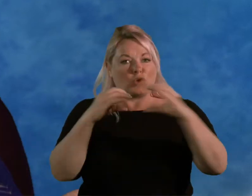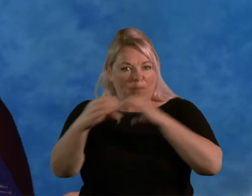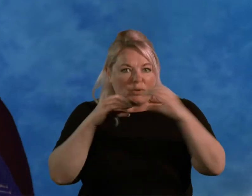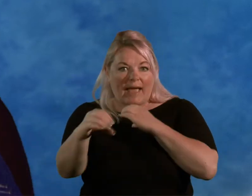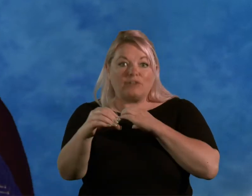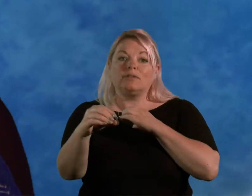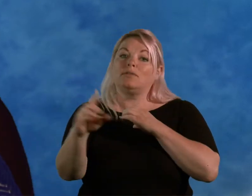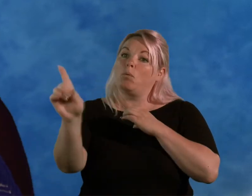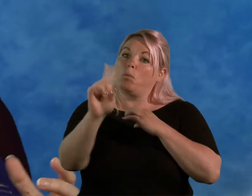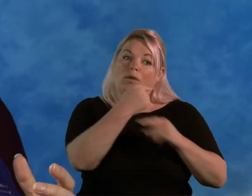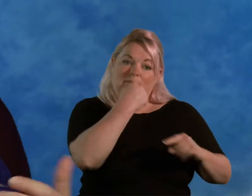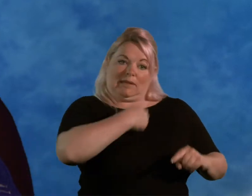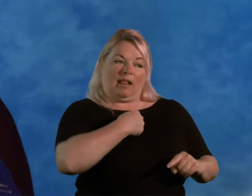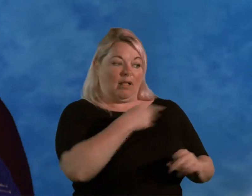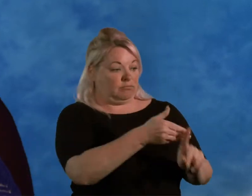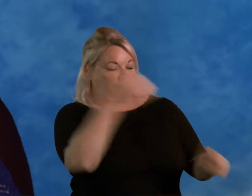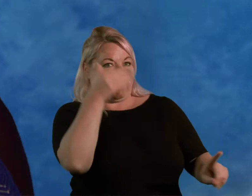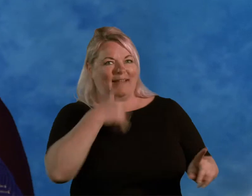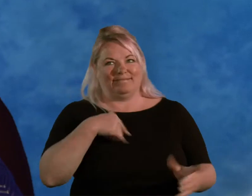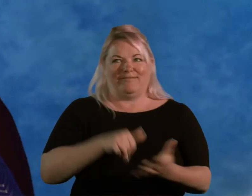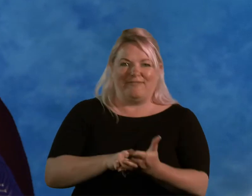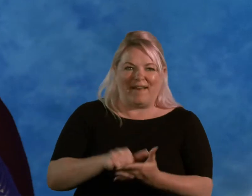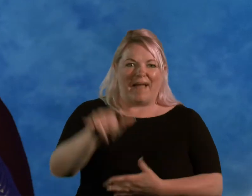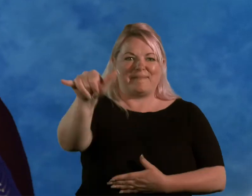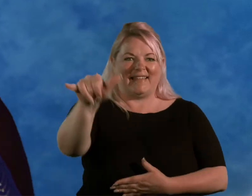recognise what they were saying and fly a plane.